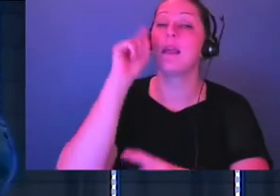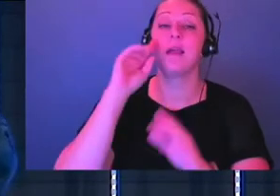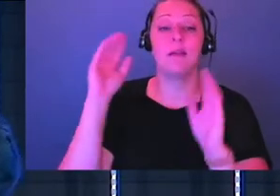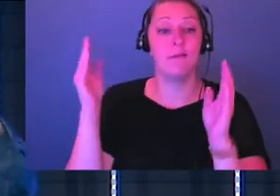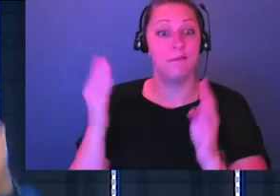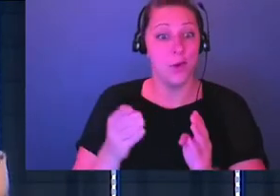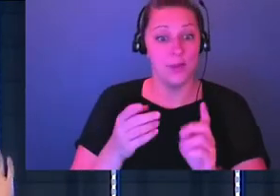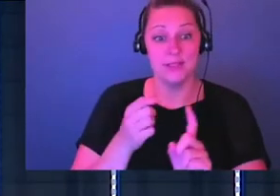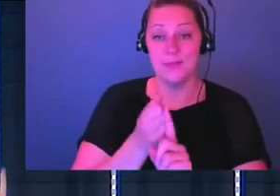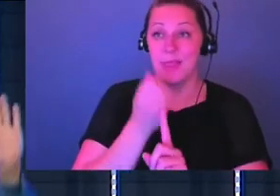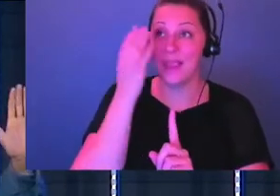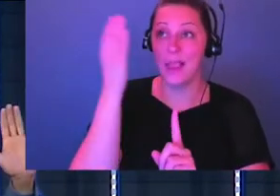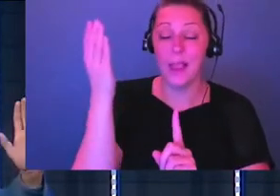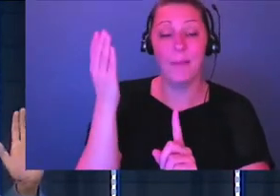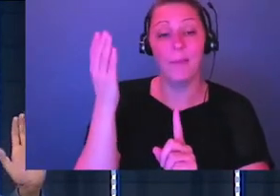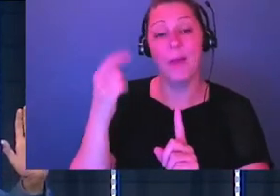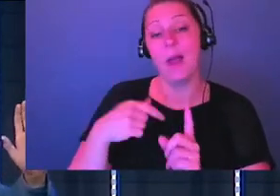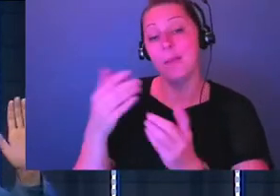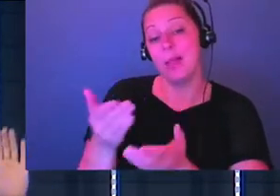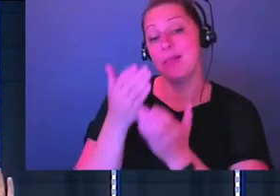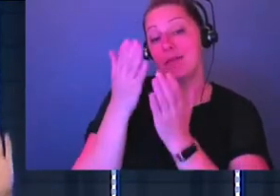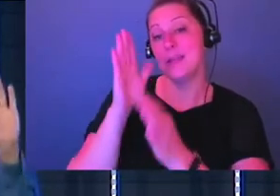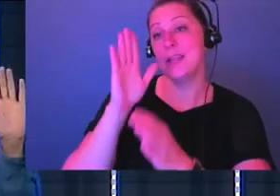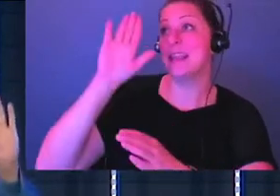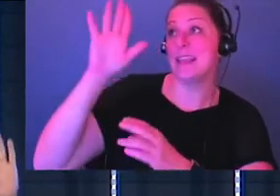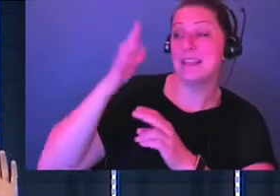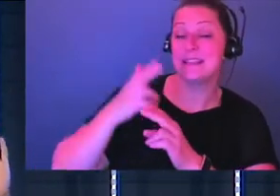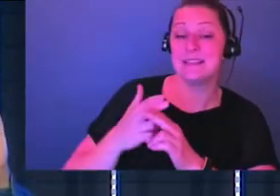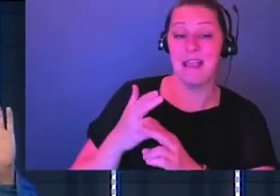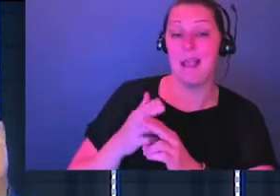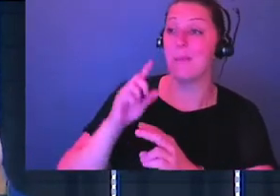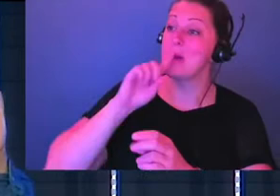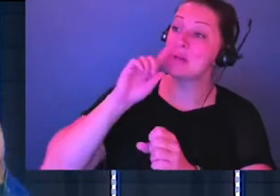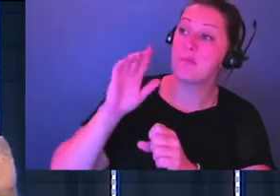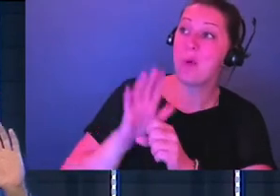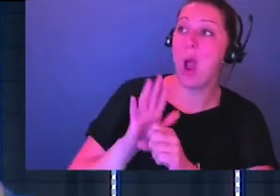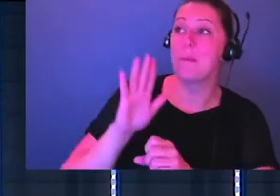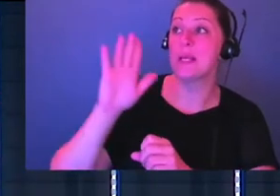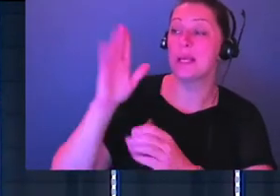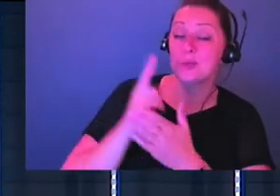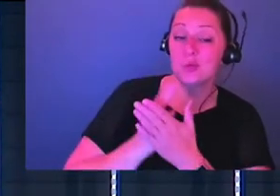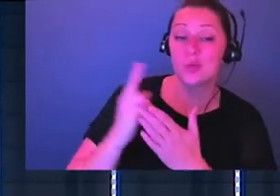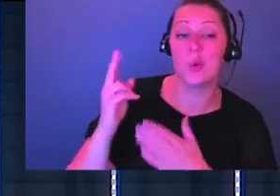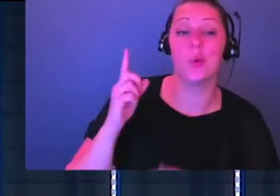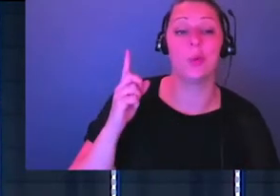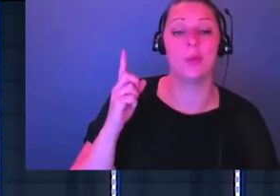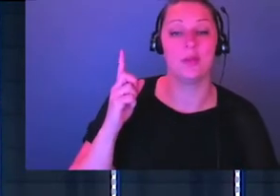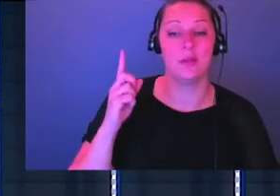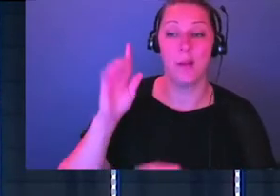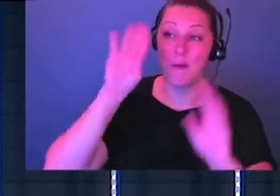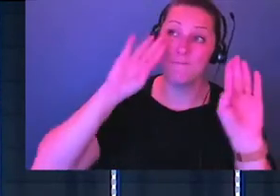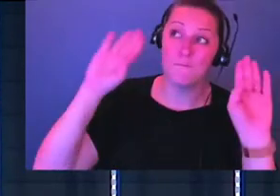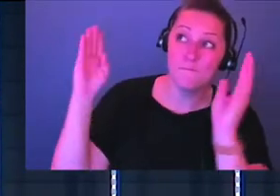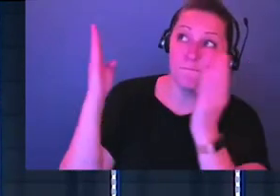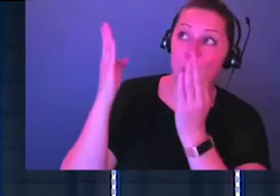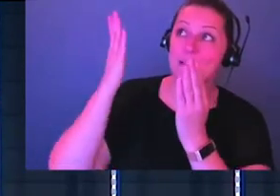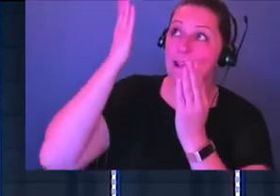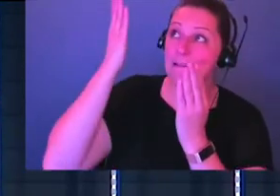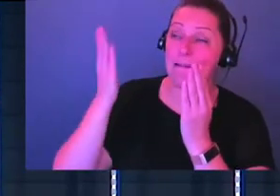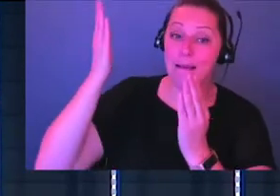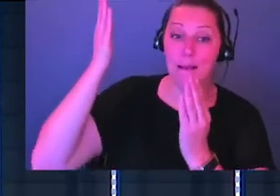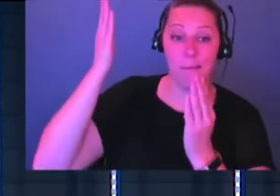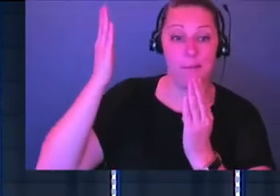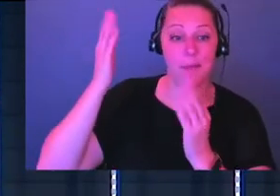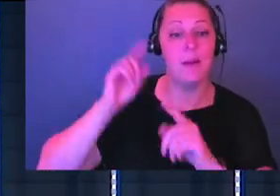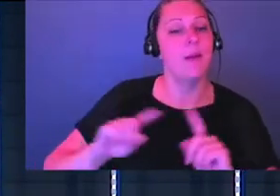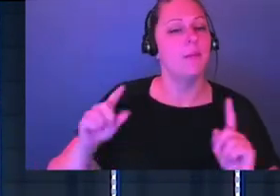attention is on him and I'm lifting up his name. I'm lifting up his promises, his truth. The focus is on him. But here's the other side that I think we